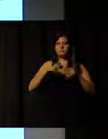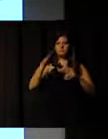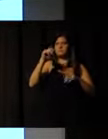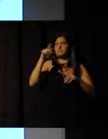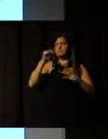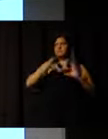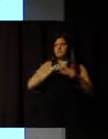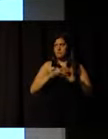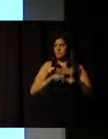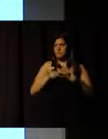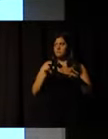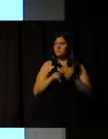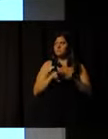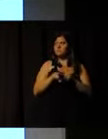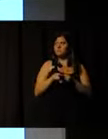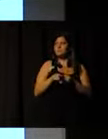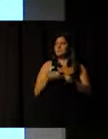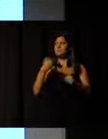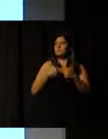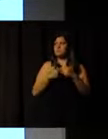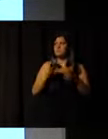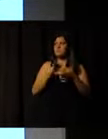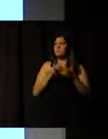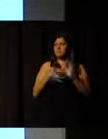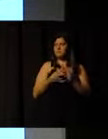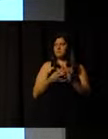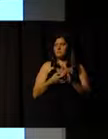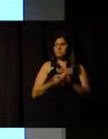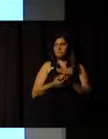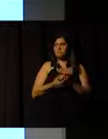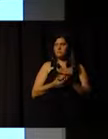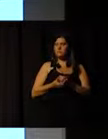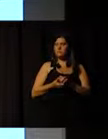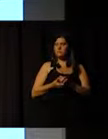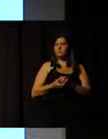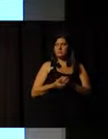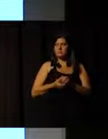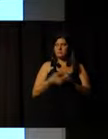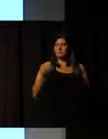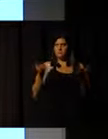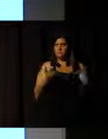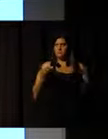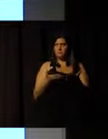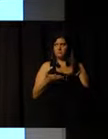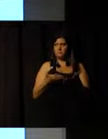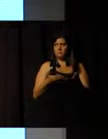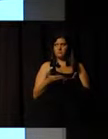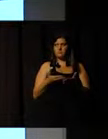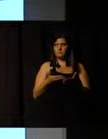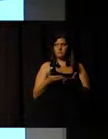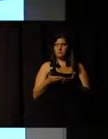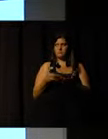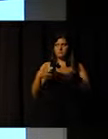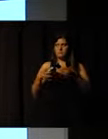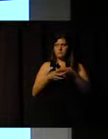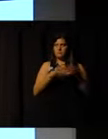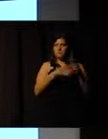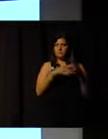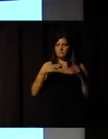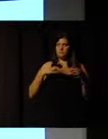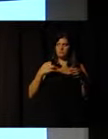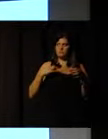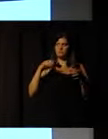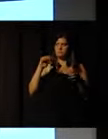during the World Cup and the Olympic Games. So today, the volunteer